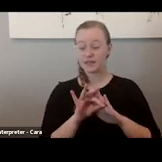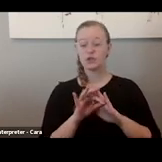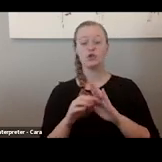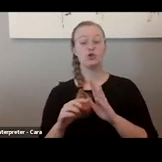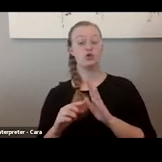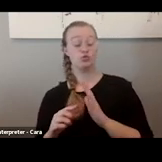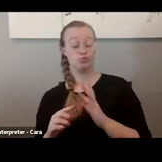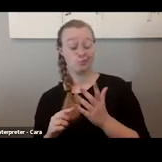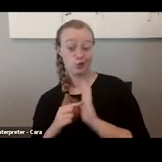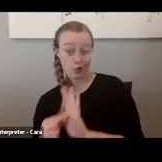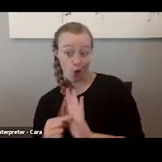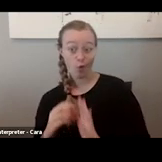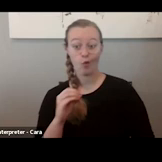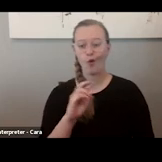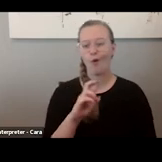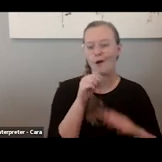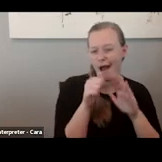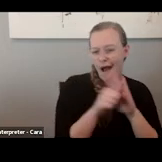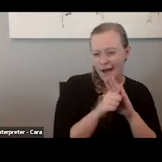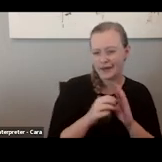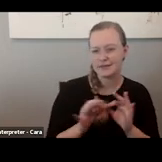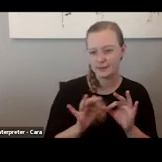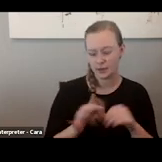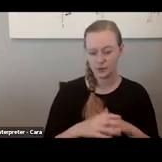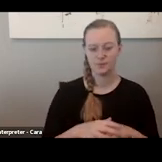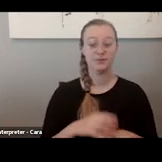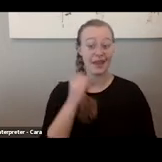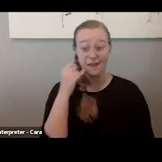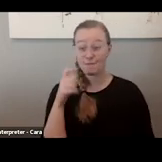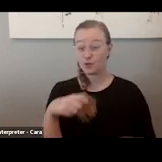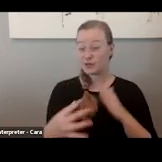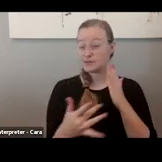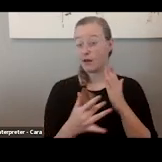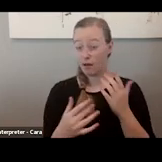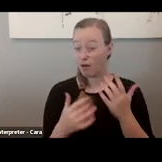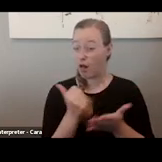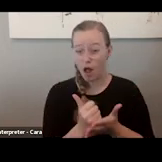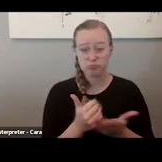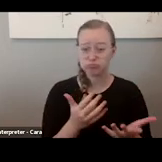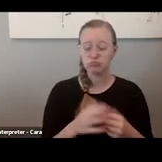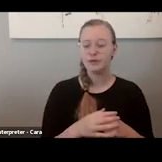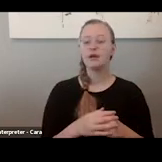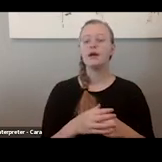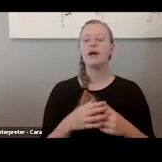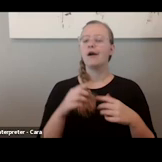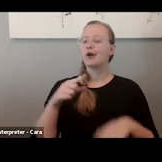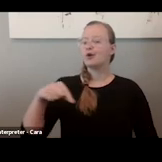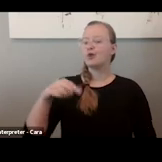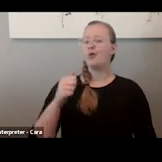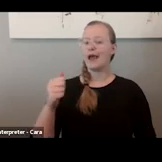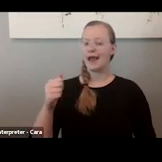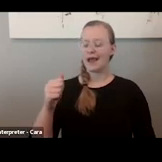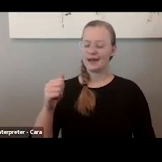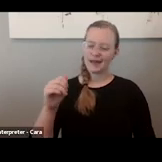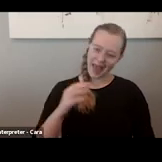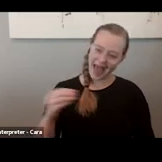Subtitles. Should you need any technical assistance today, please put a question into the Q&A box, and my